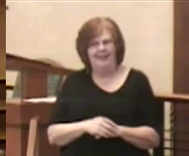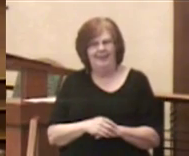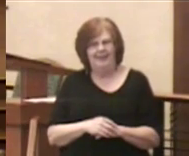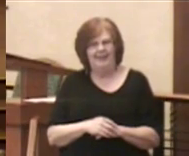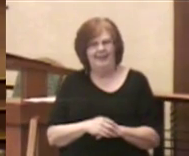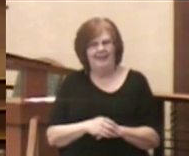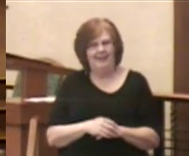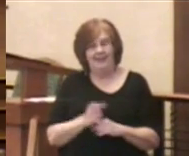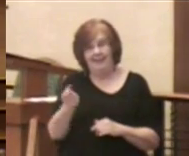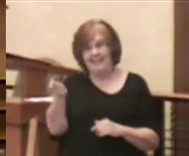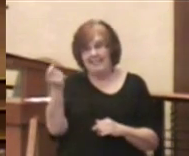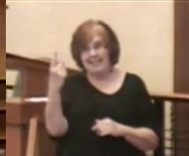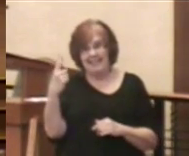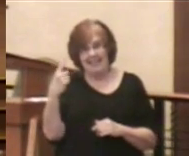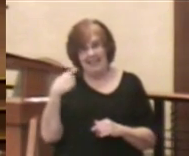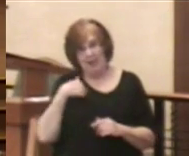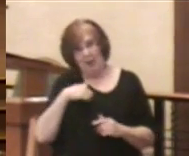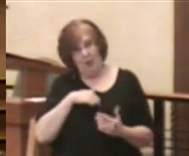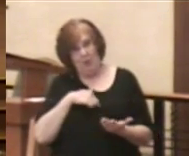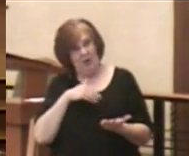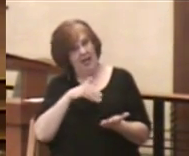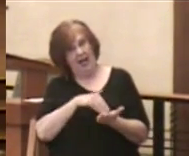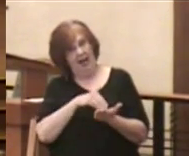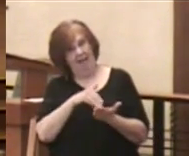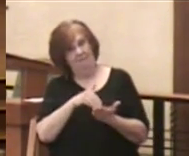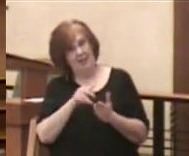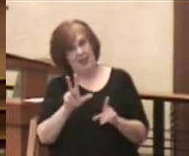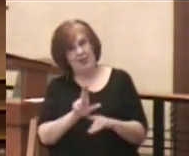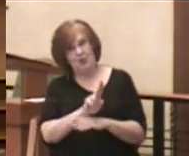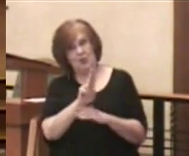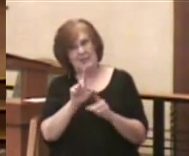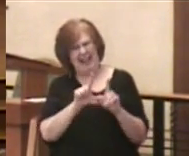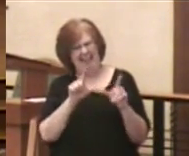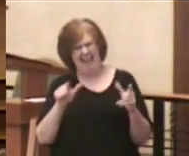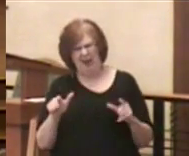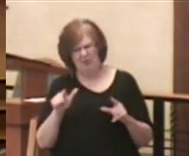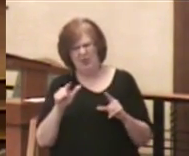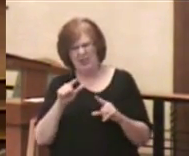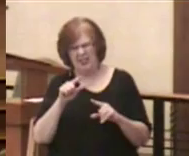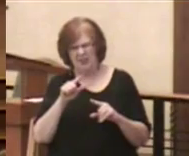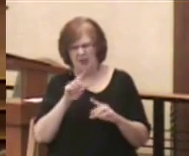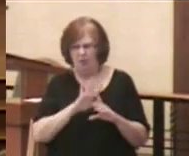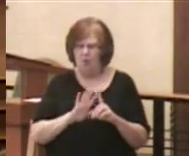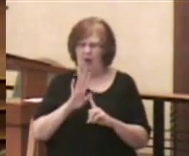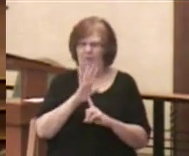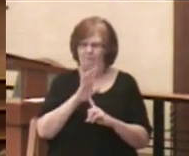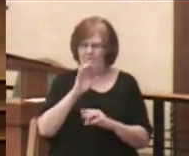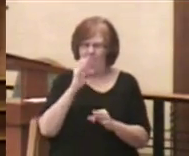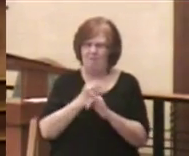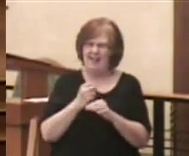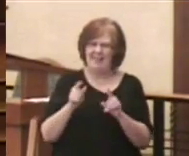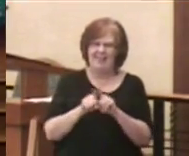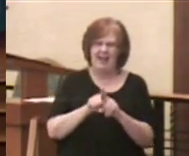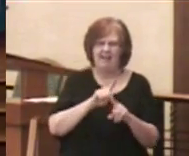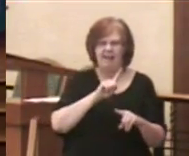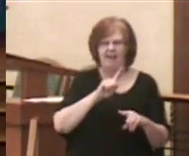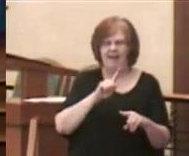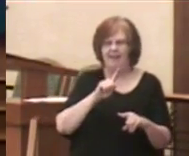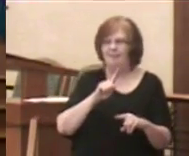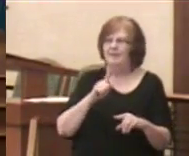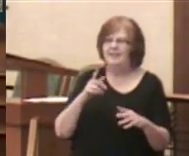You see, we often use language around faith that sounds more like a contract than a covenant.